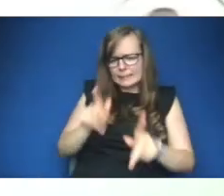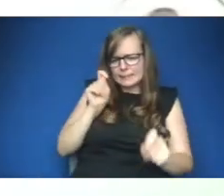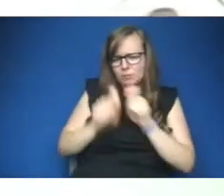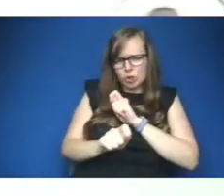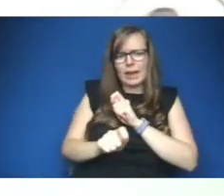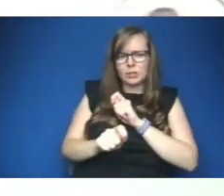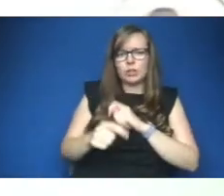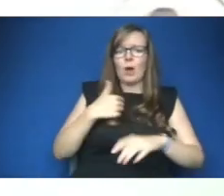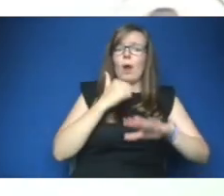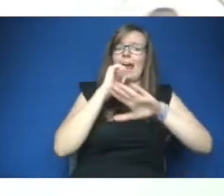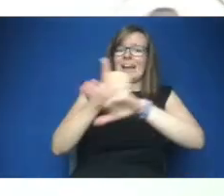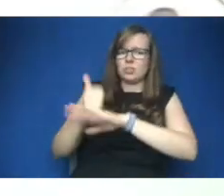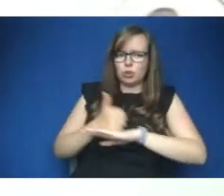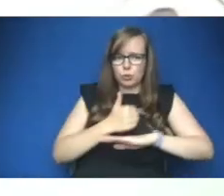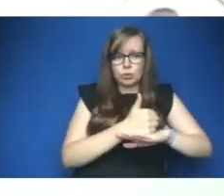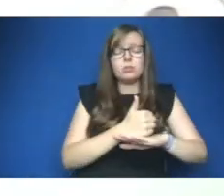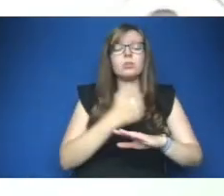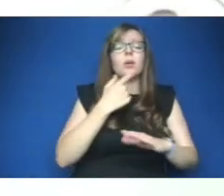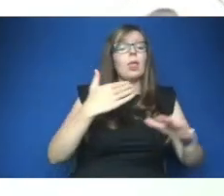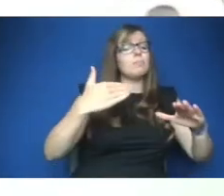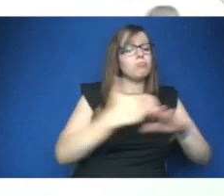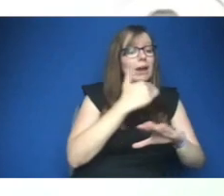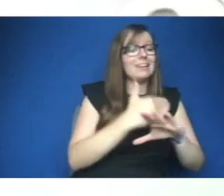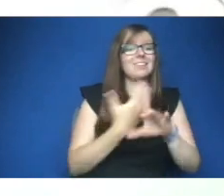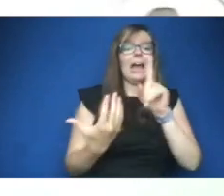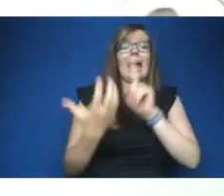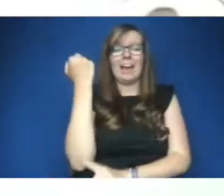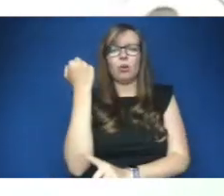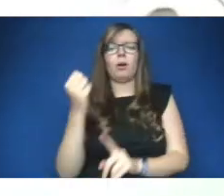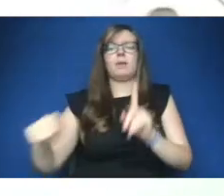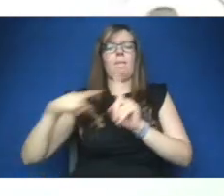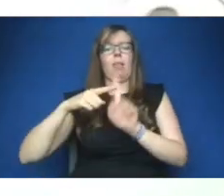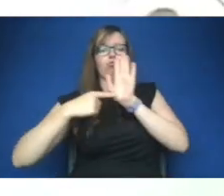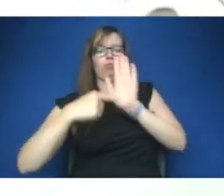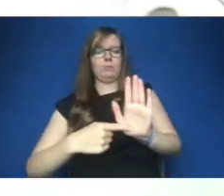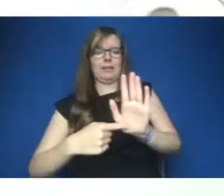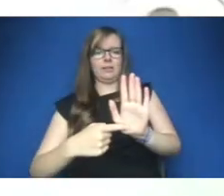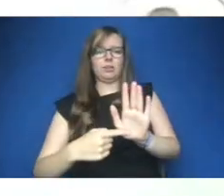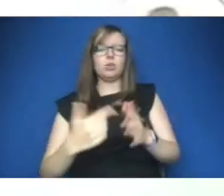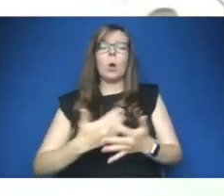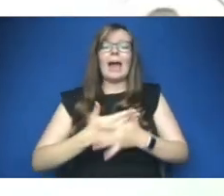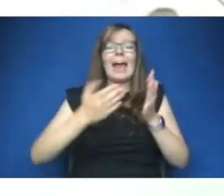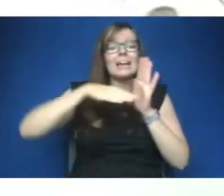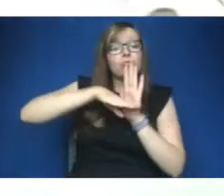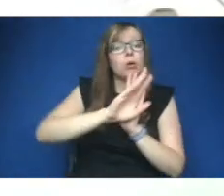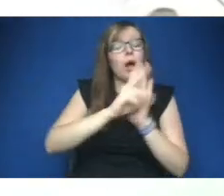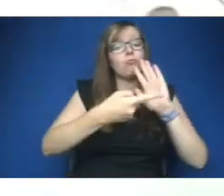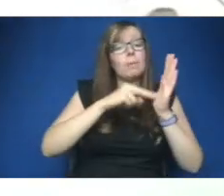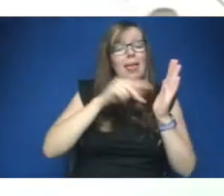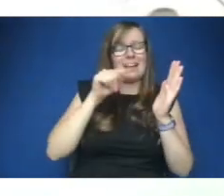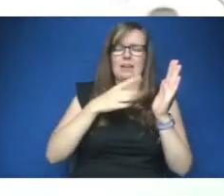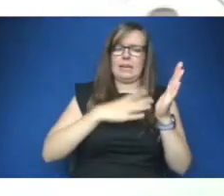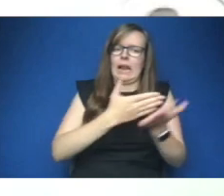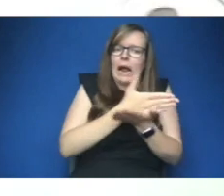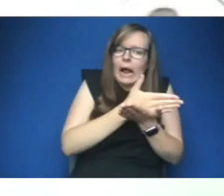in their practices outcomes and representation so any recovery plan needs to have a clear accountable action